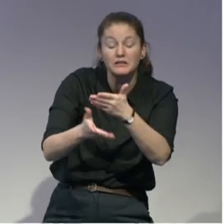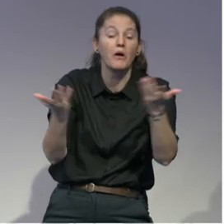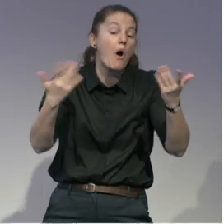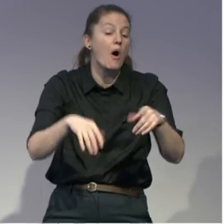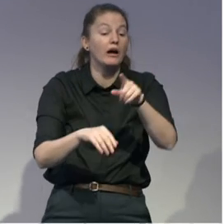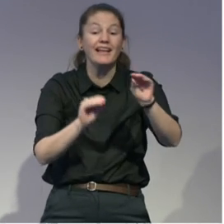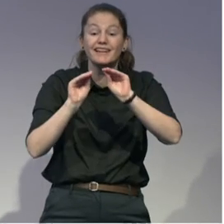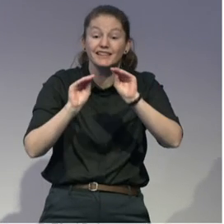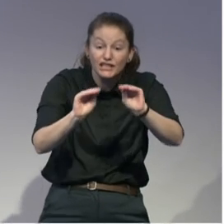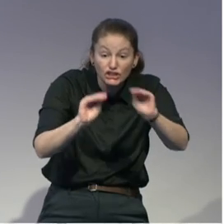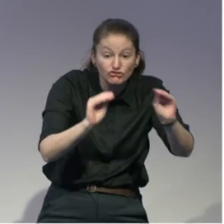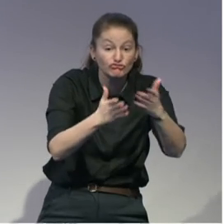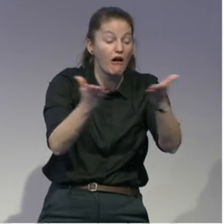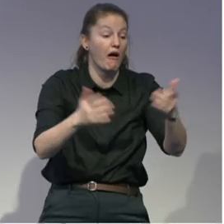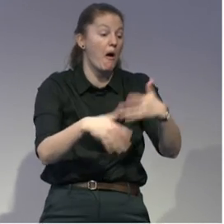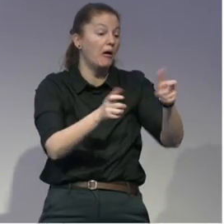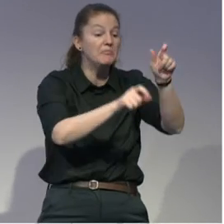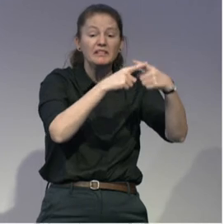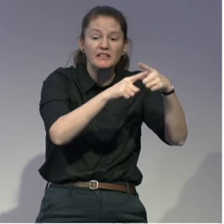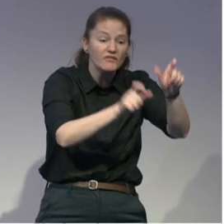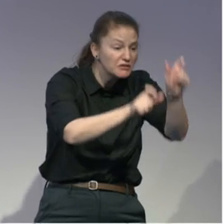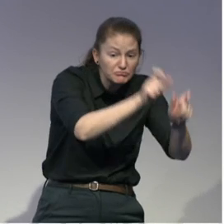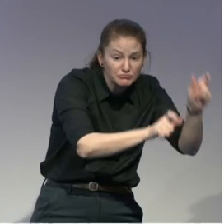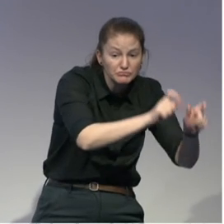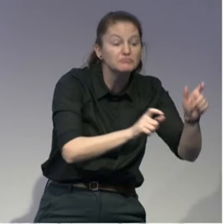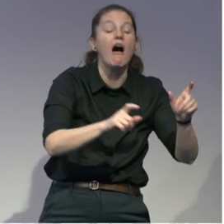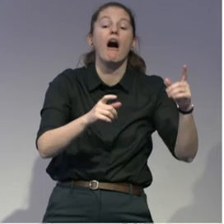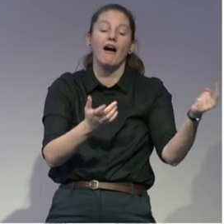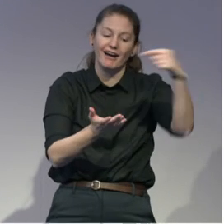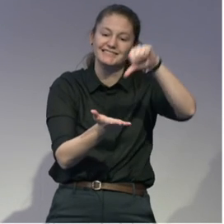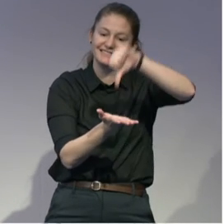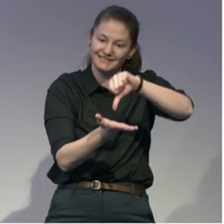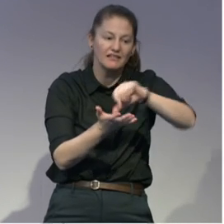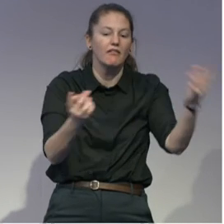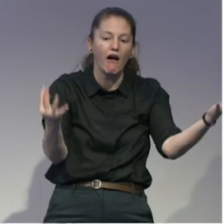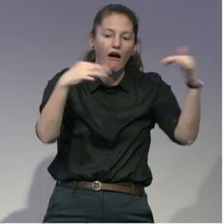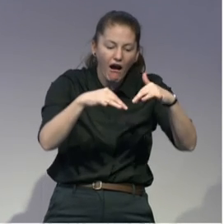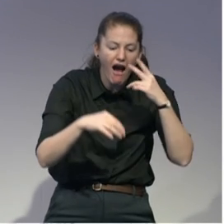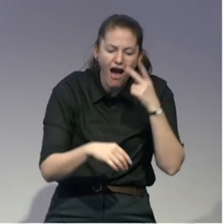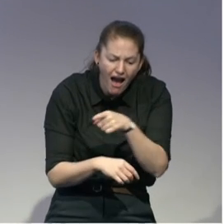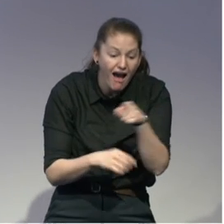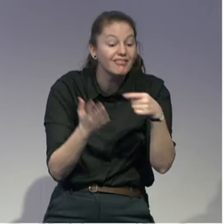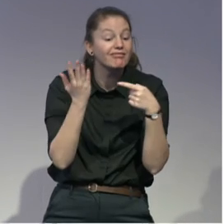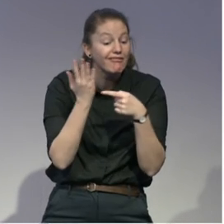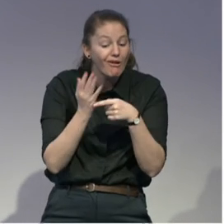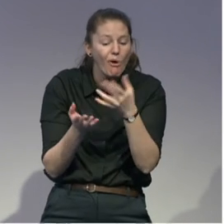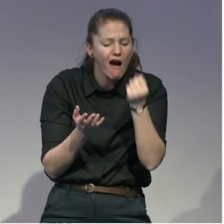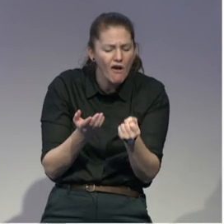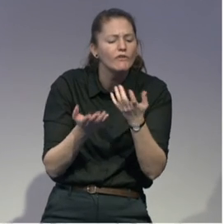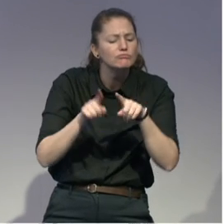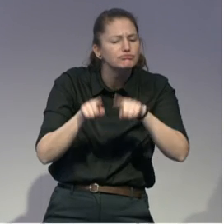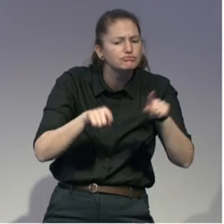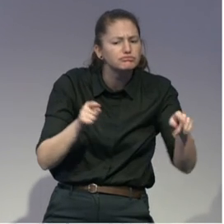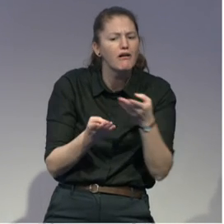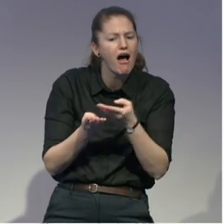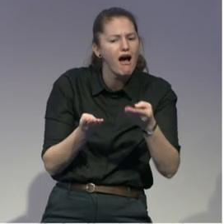and take a look for themselves, what are all the various kinds of devices that are out there. And we also serve as a physical space to